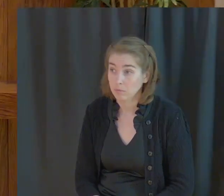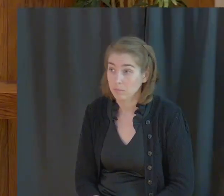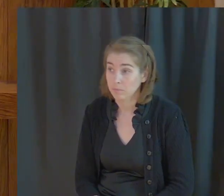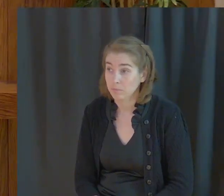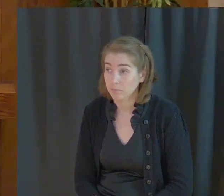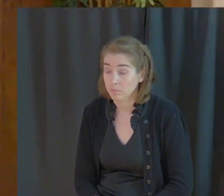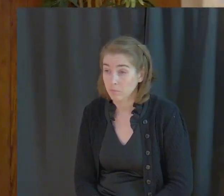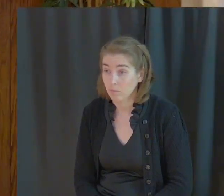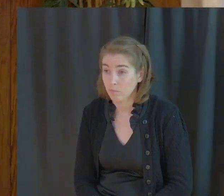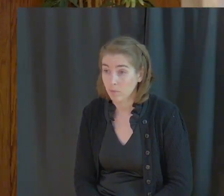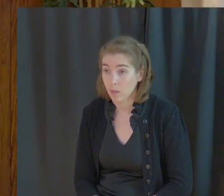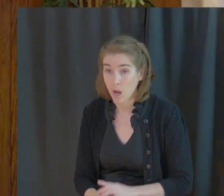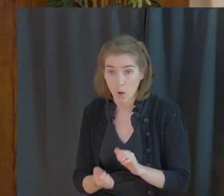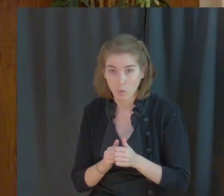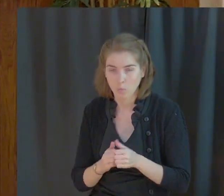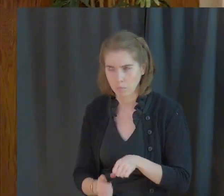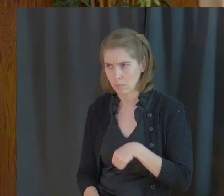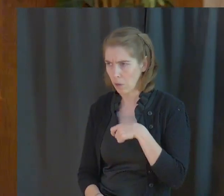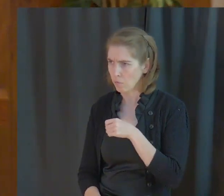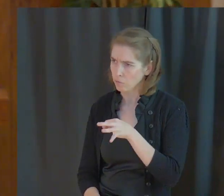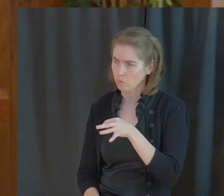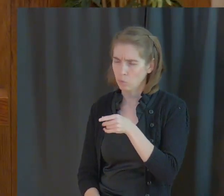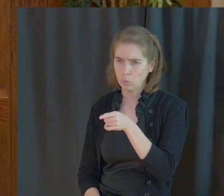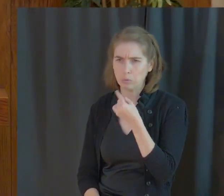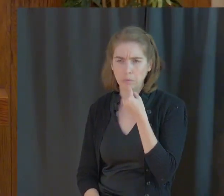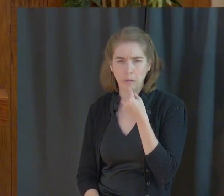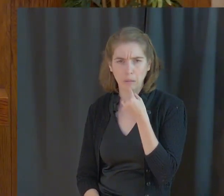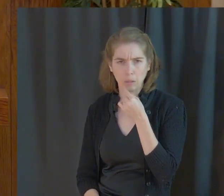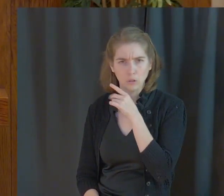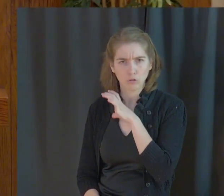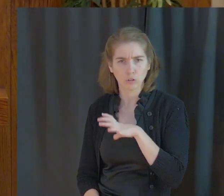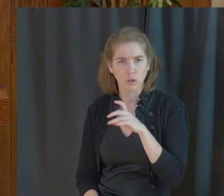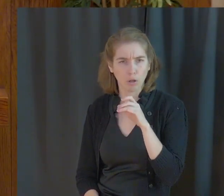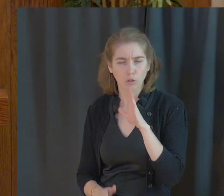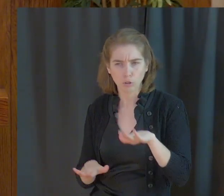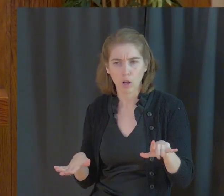How bold are you, how proud are you to say that you are a child of God,